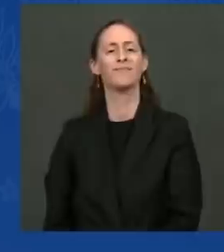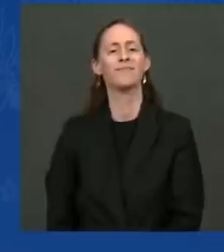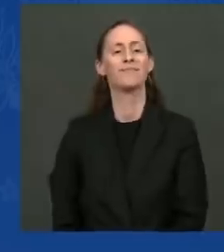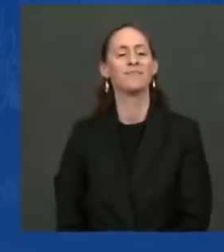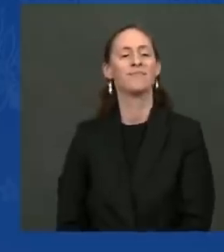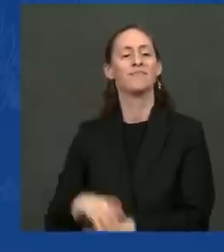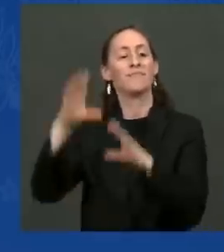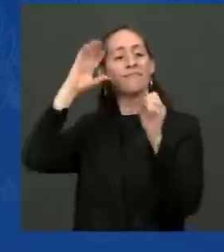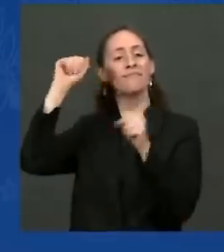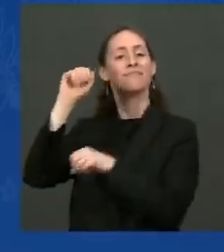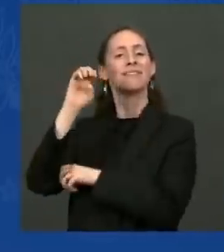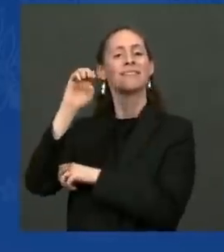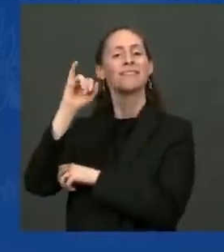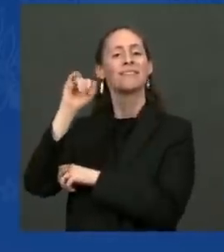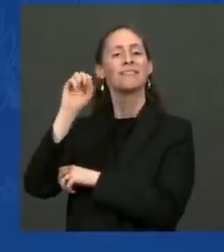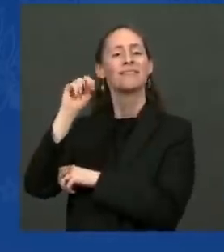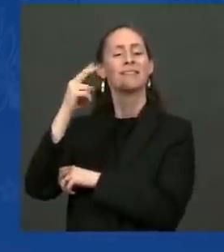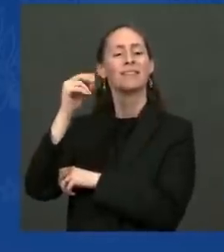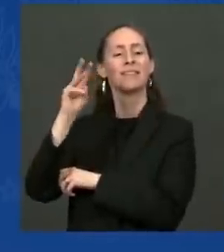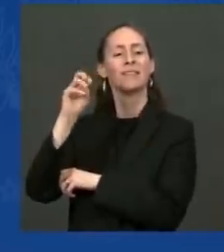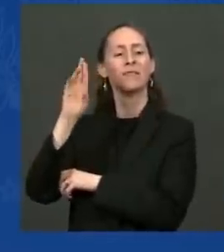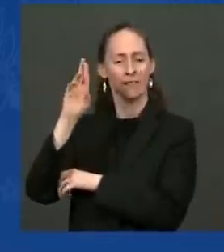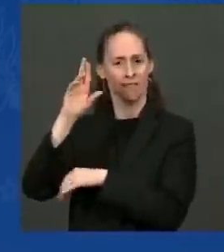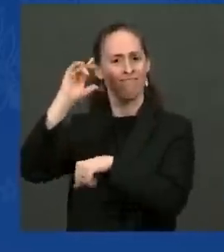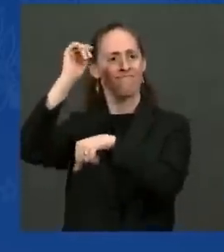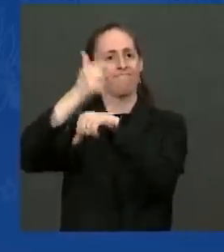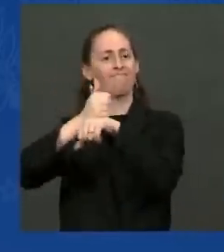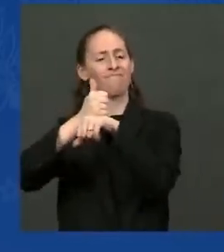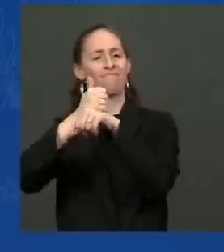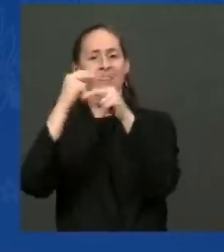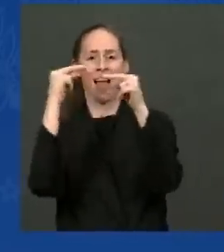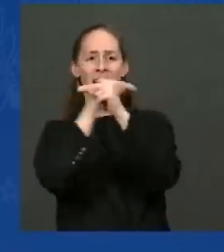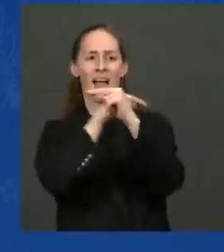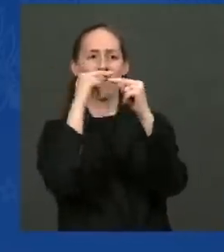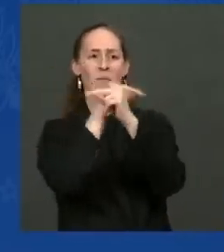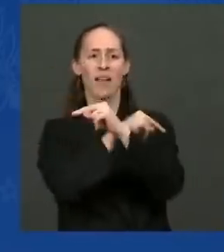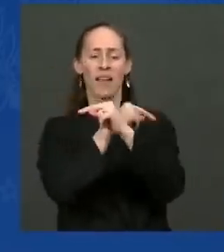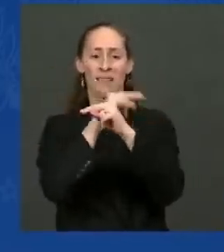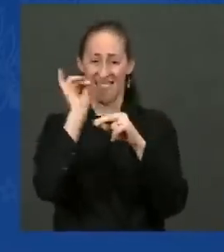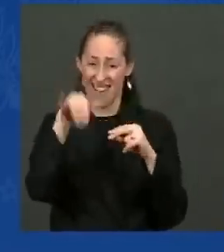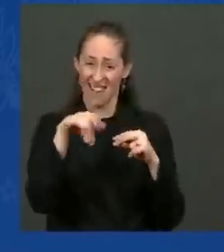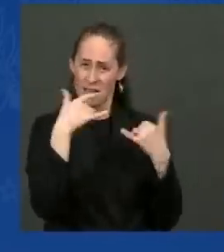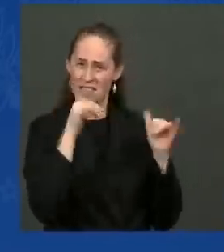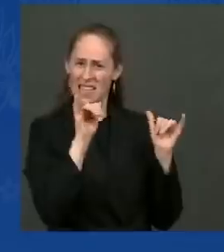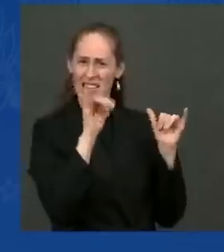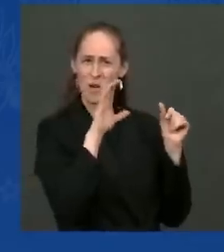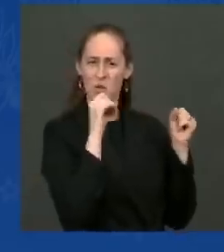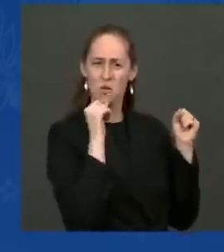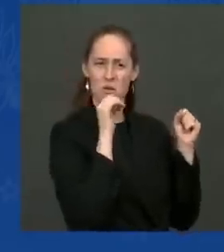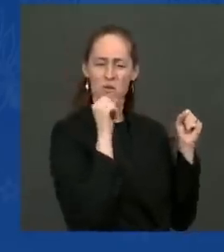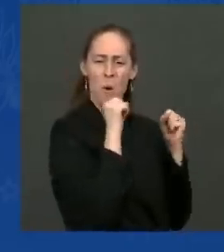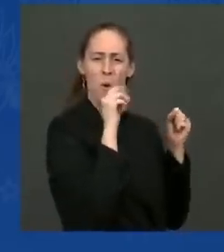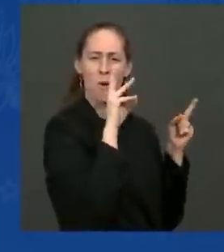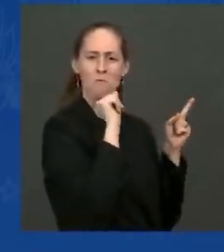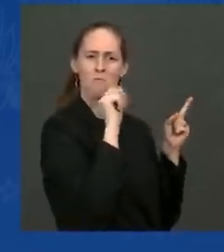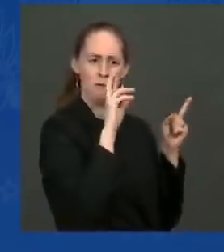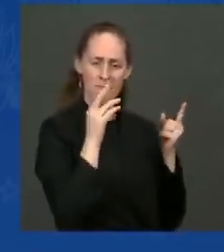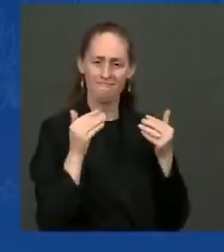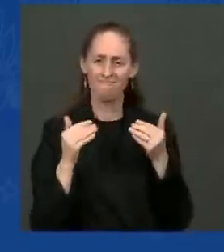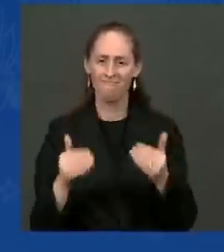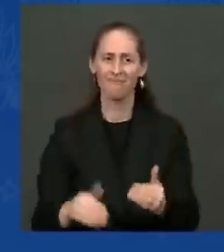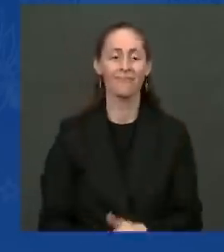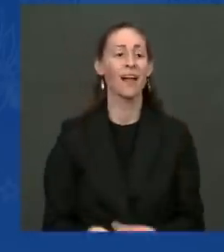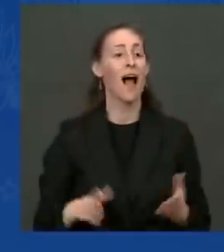Interstate and Defense Highways Act in the middle of the Cold War. And today, and today,